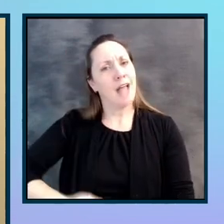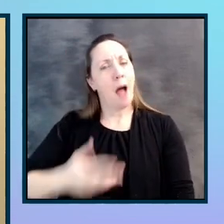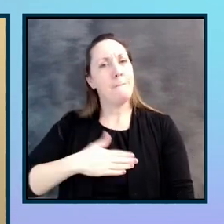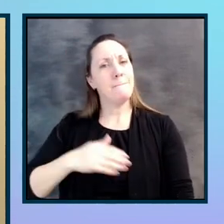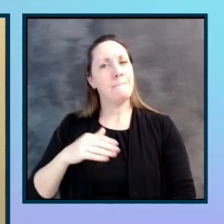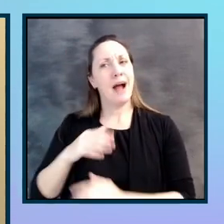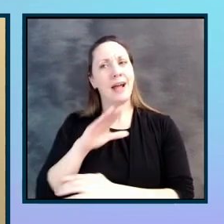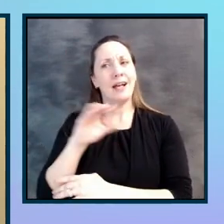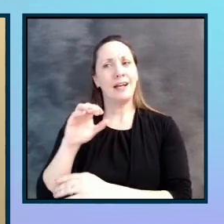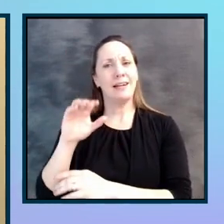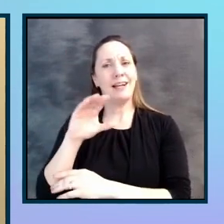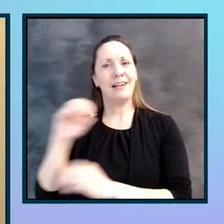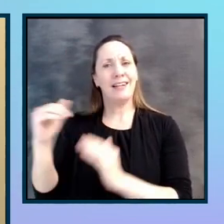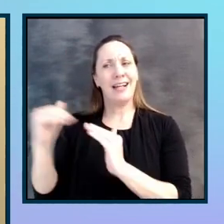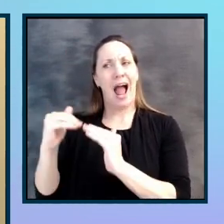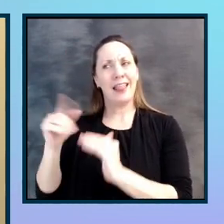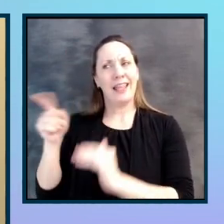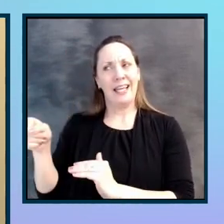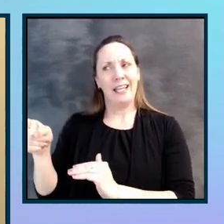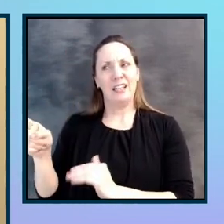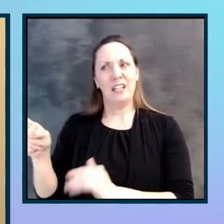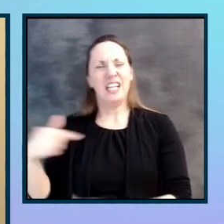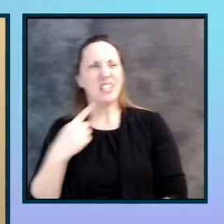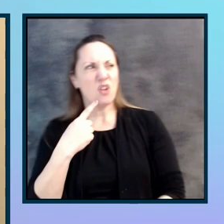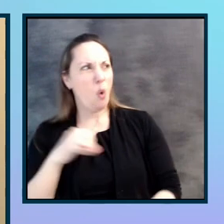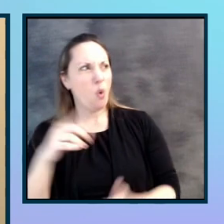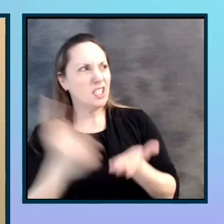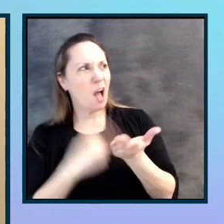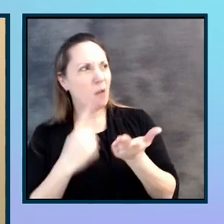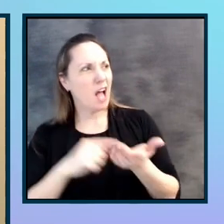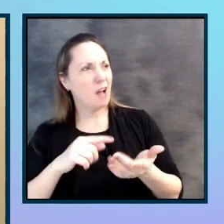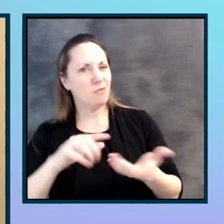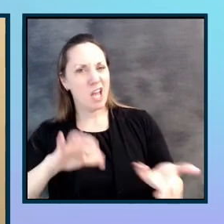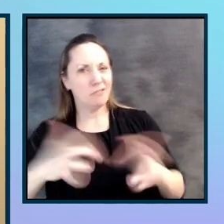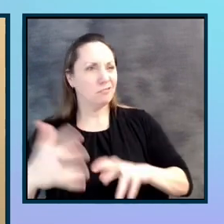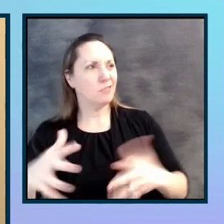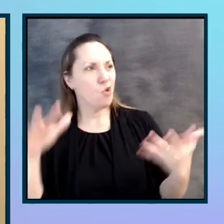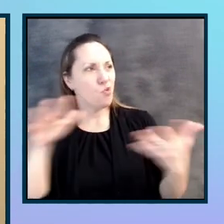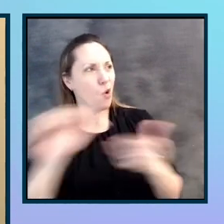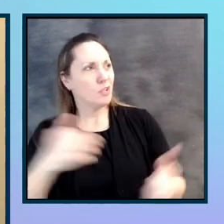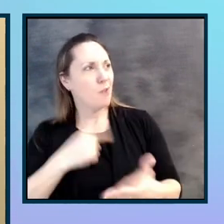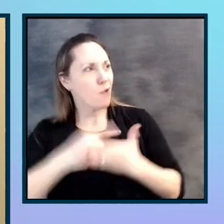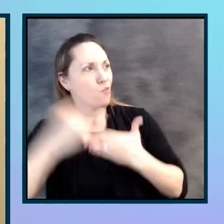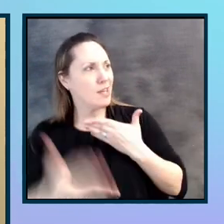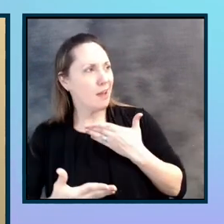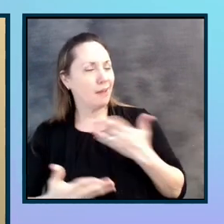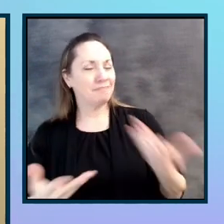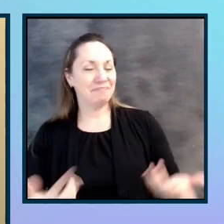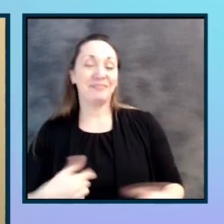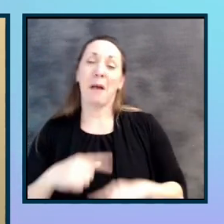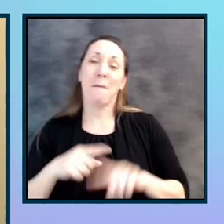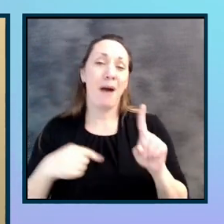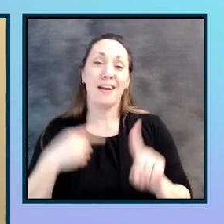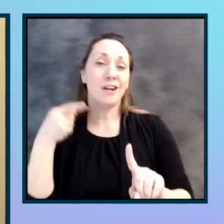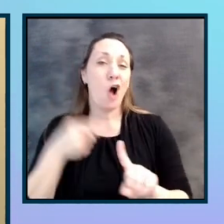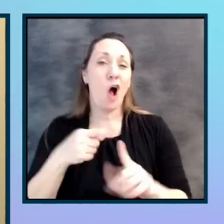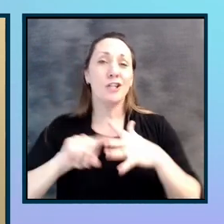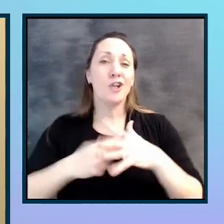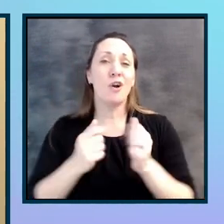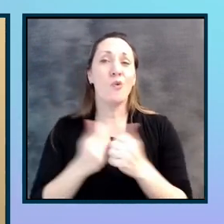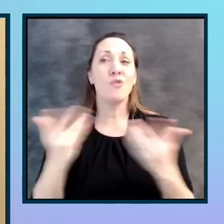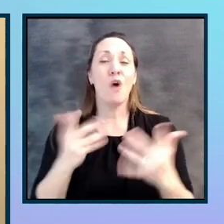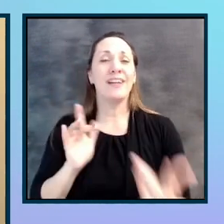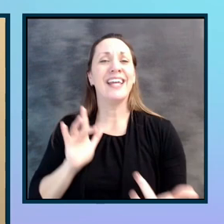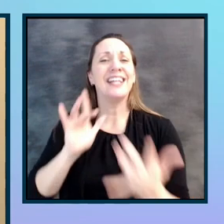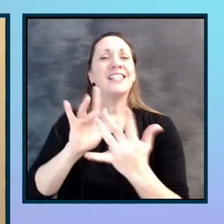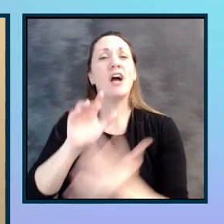Plumacher, he says, it ruins my weekend sometime. And, you know, this all started with just getting in touch with Yahoo,